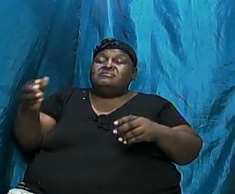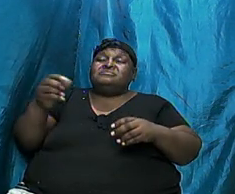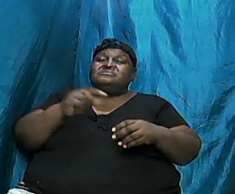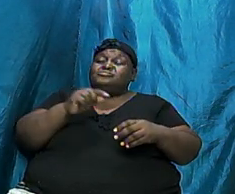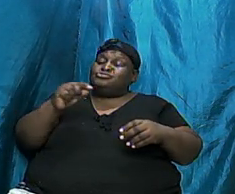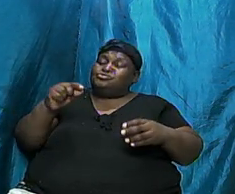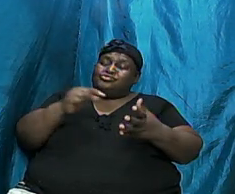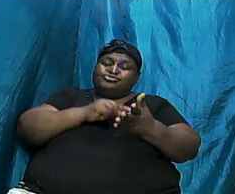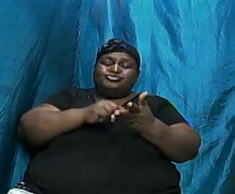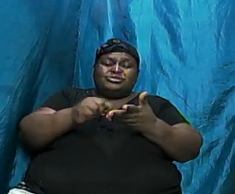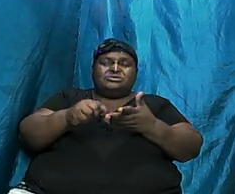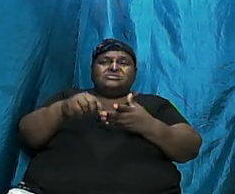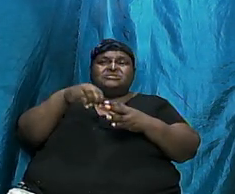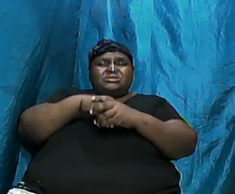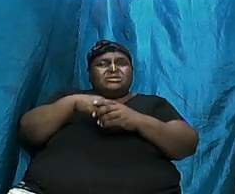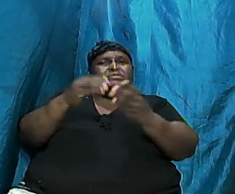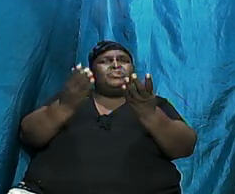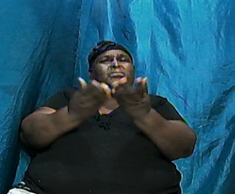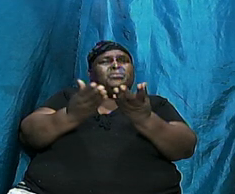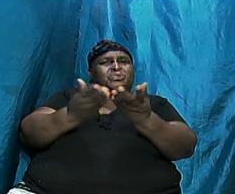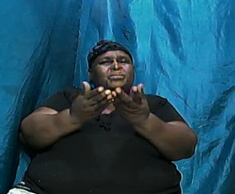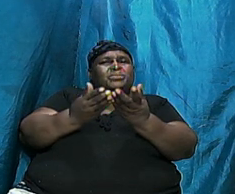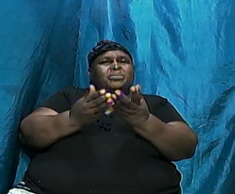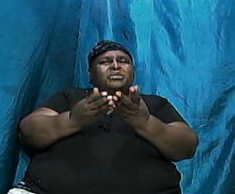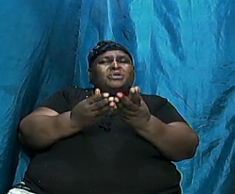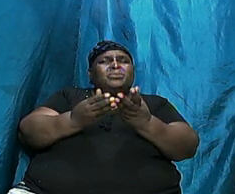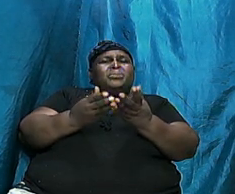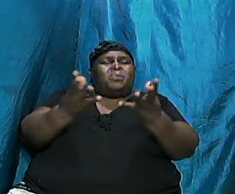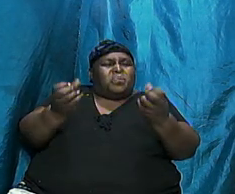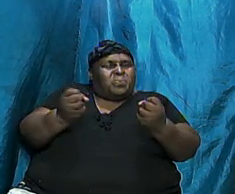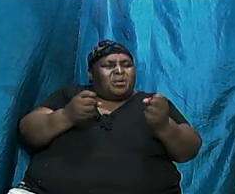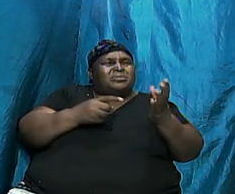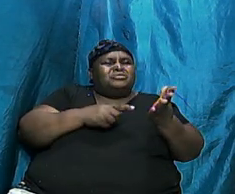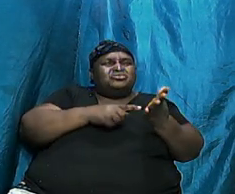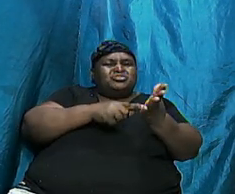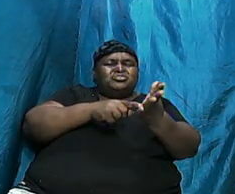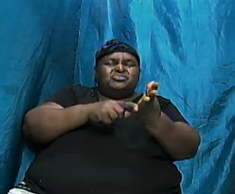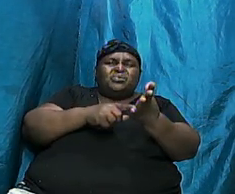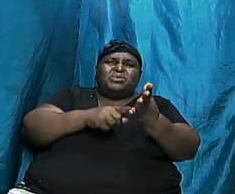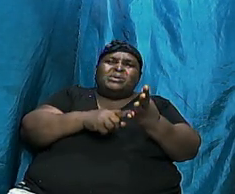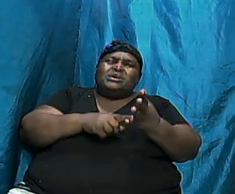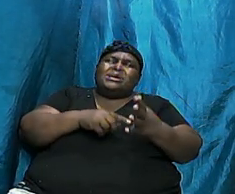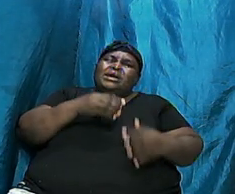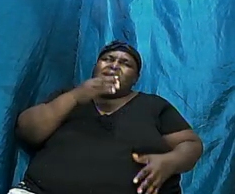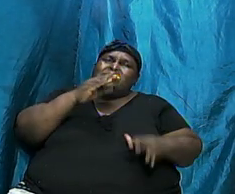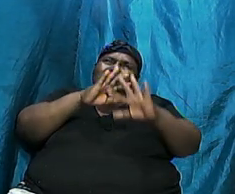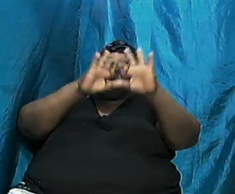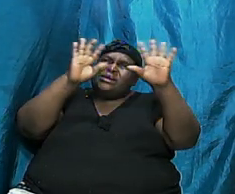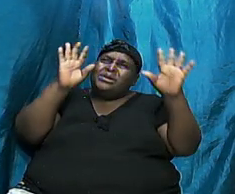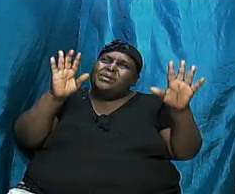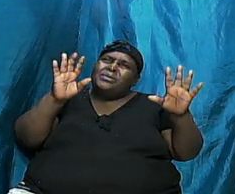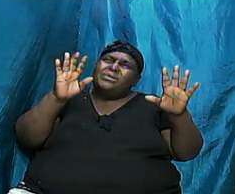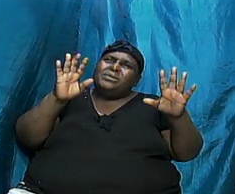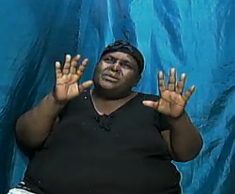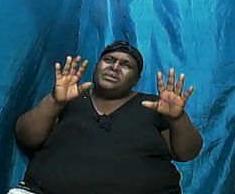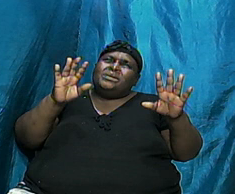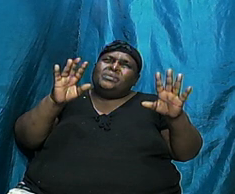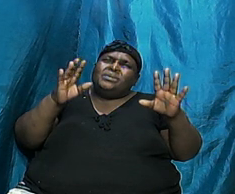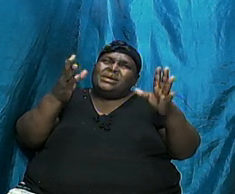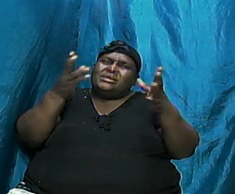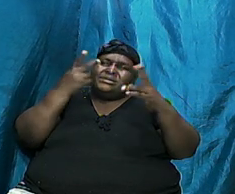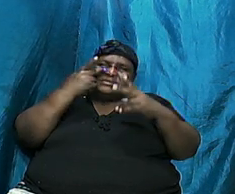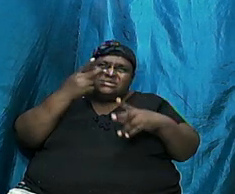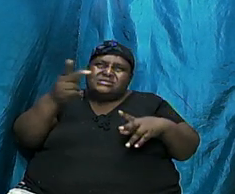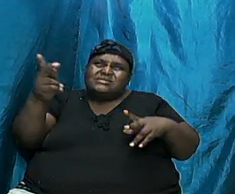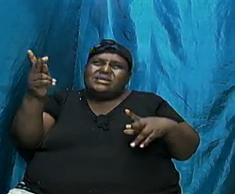the book the book is authentic we want to show we want us to be clear when we start to see the puzzle coming